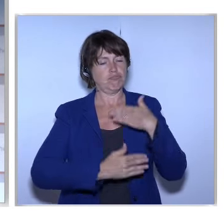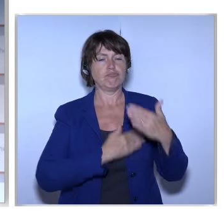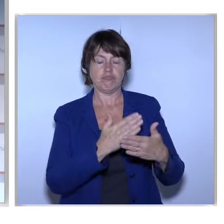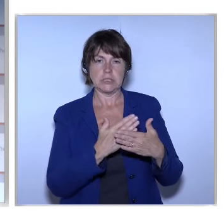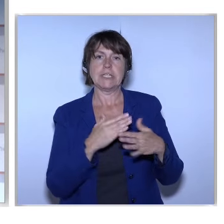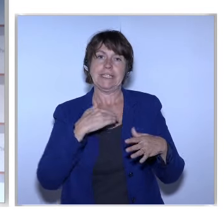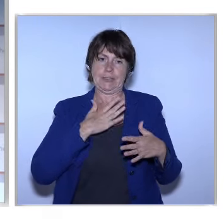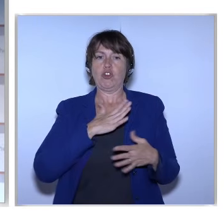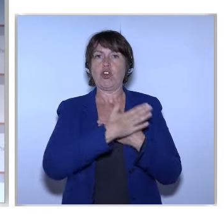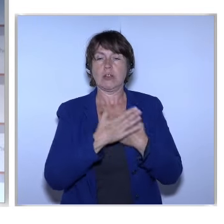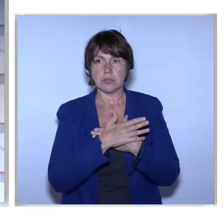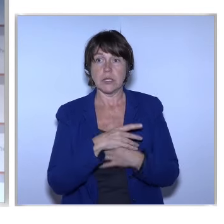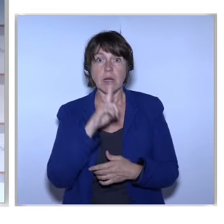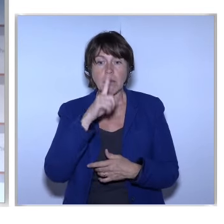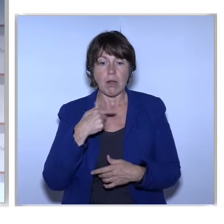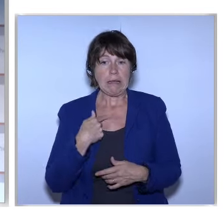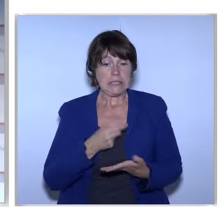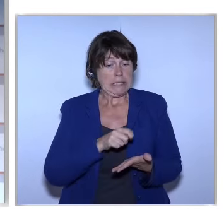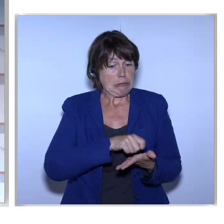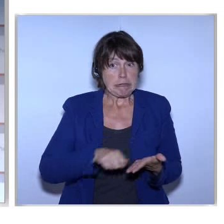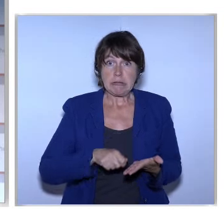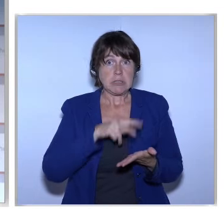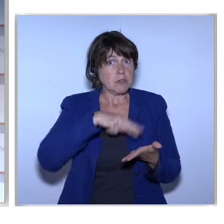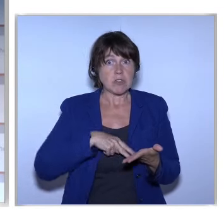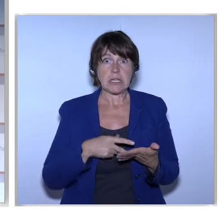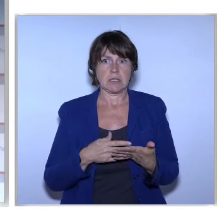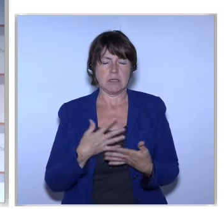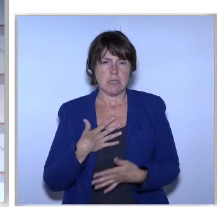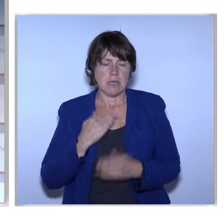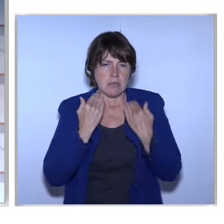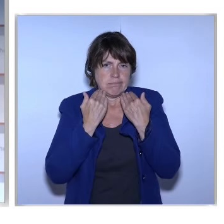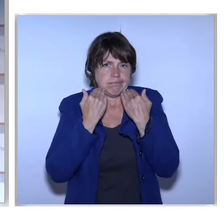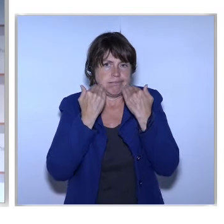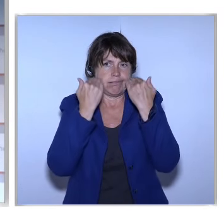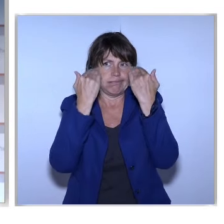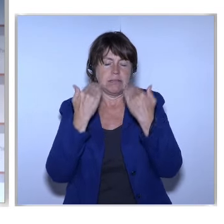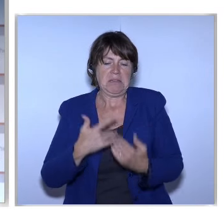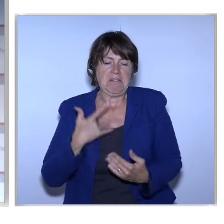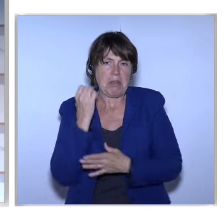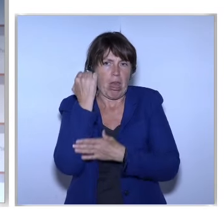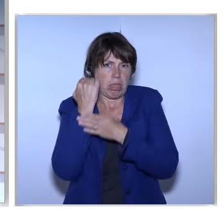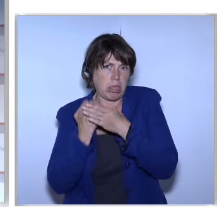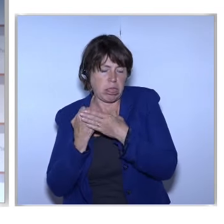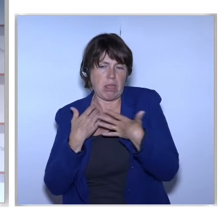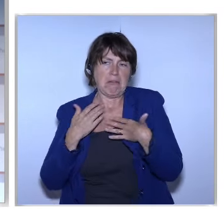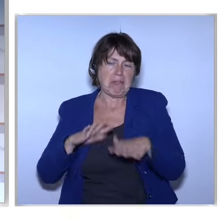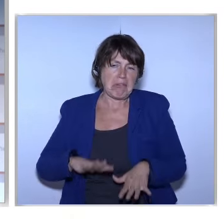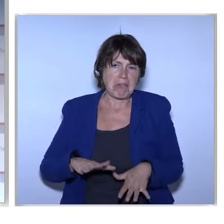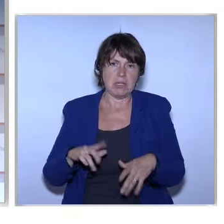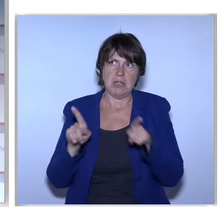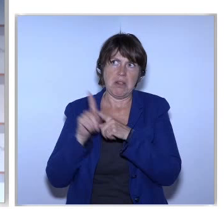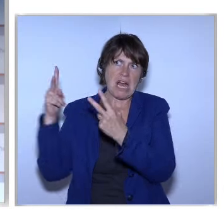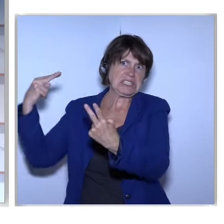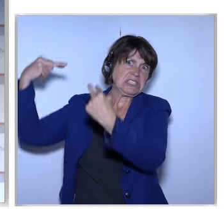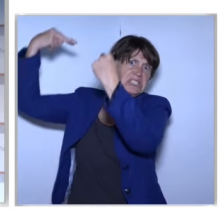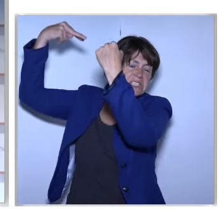Of Shame Is Deeply In Grained In How They Look At Life And How They Feel Life Looks At Them